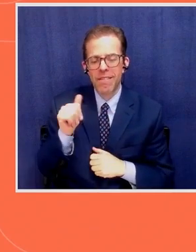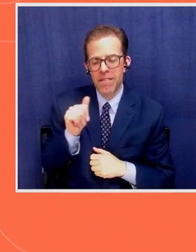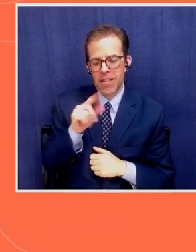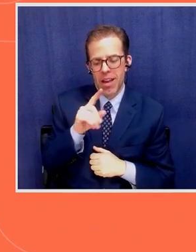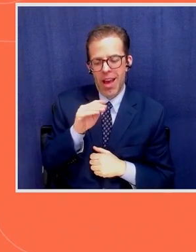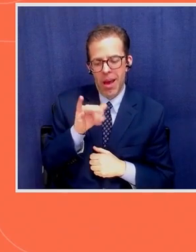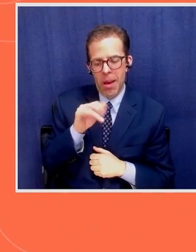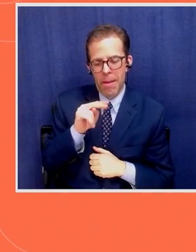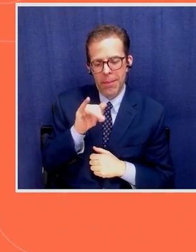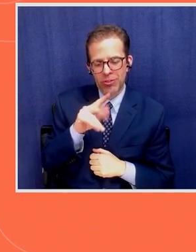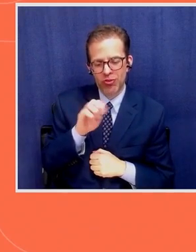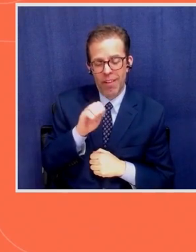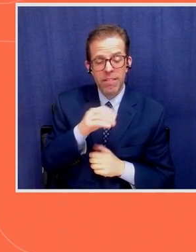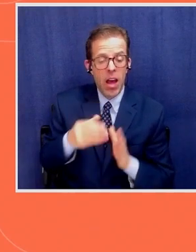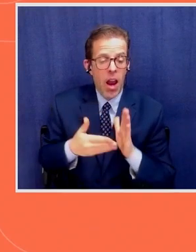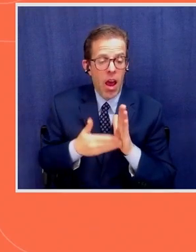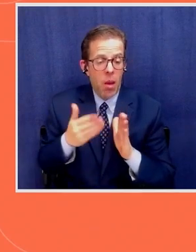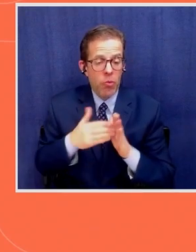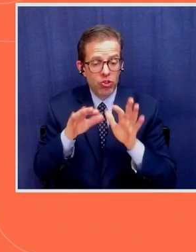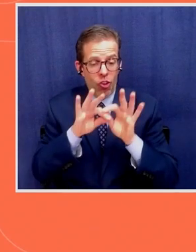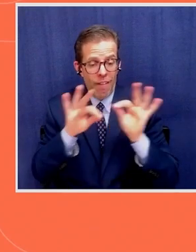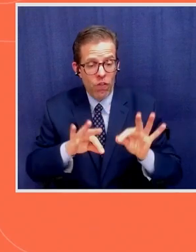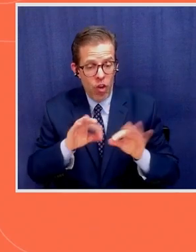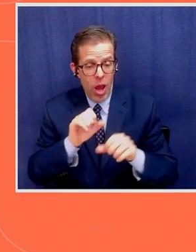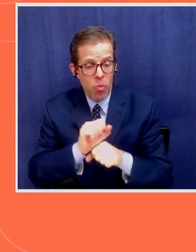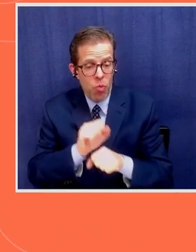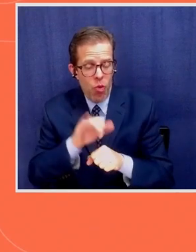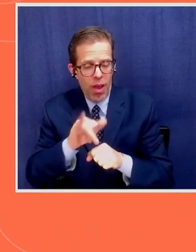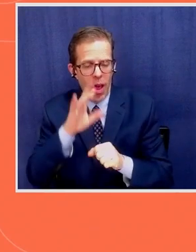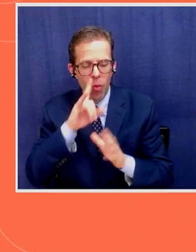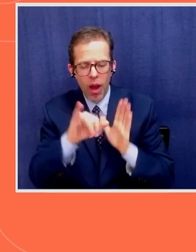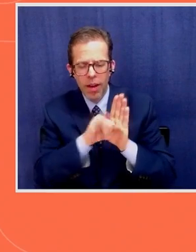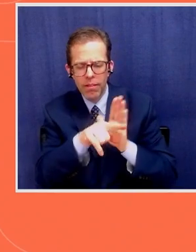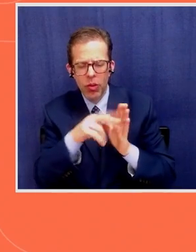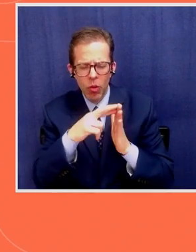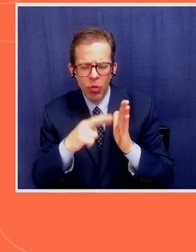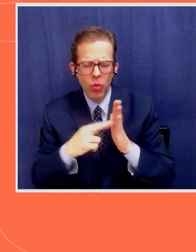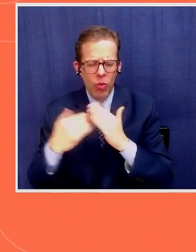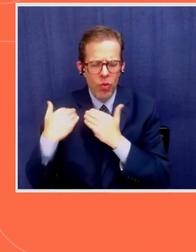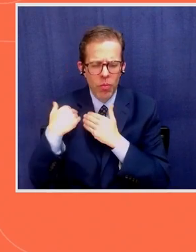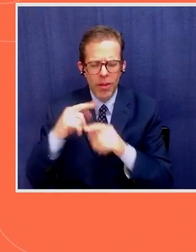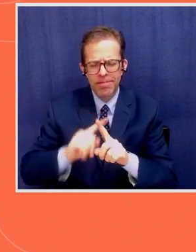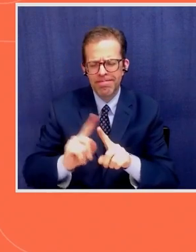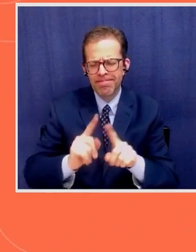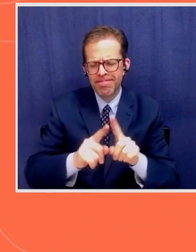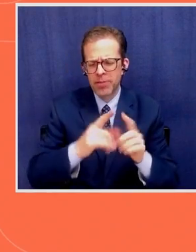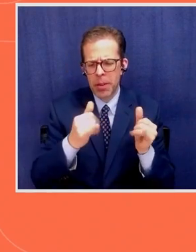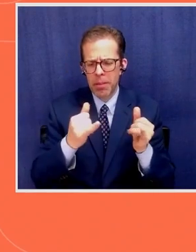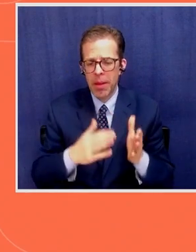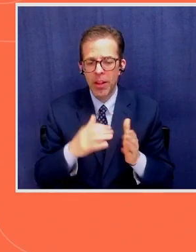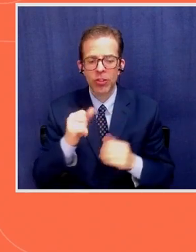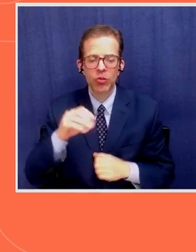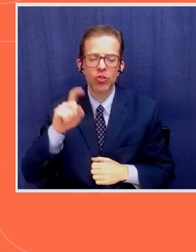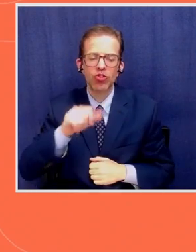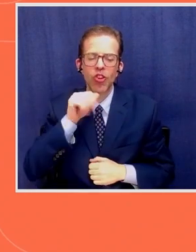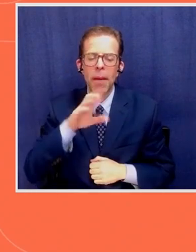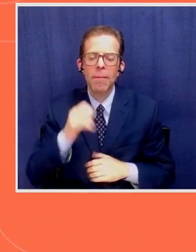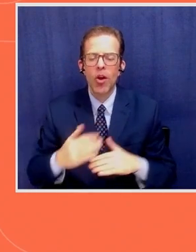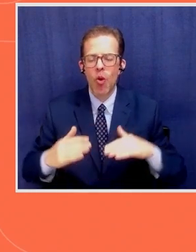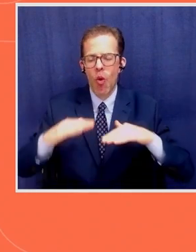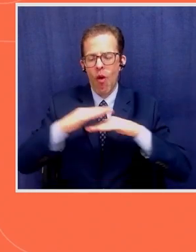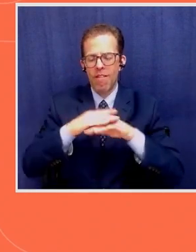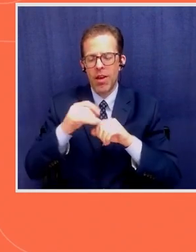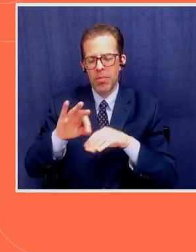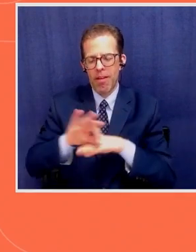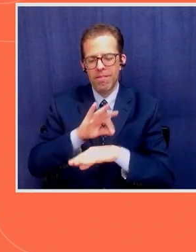framework that will identify rules and responsibilities of all of the relevant players so that there shouldn't be any overlap of functions or